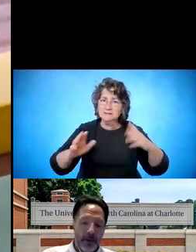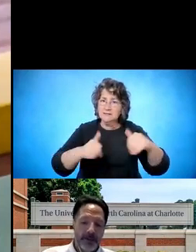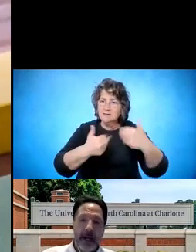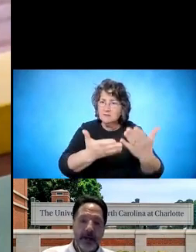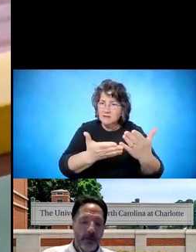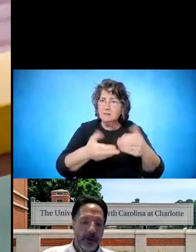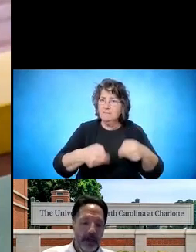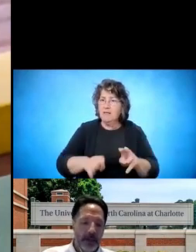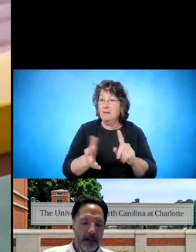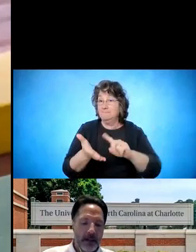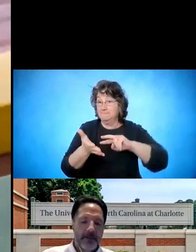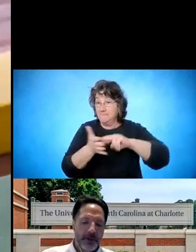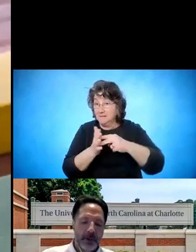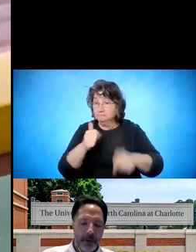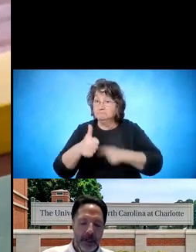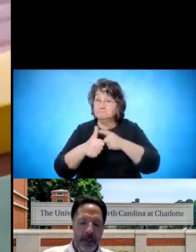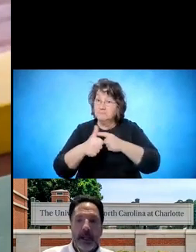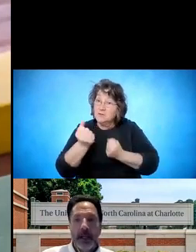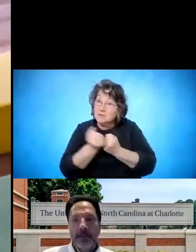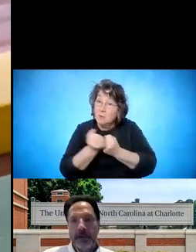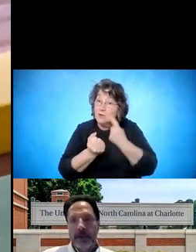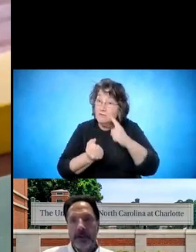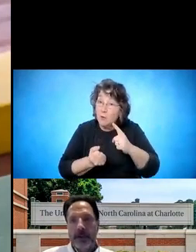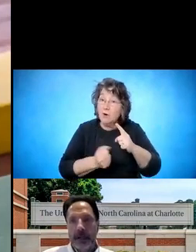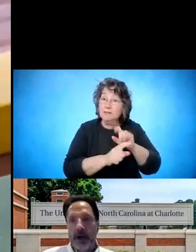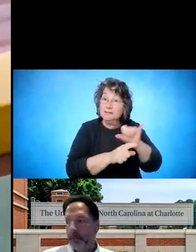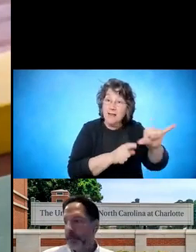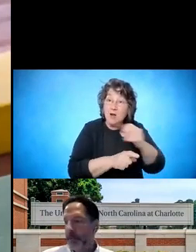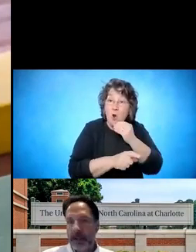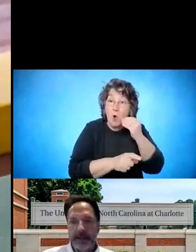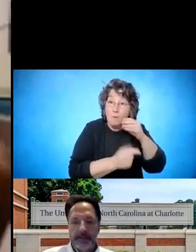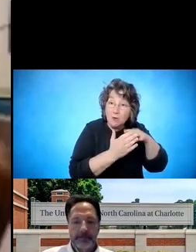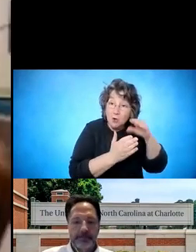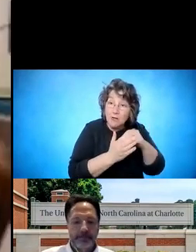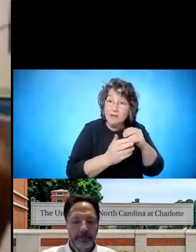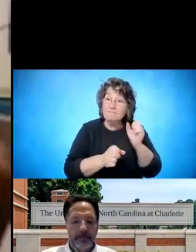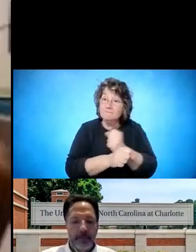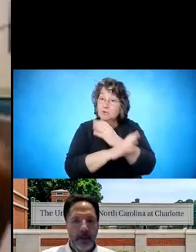supports for at-home learning, virtual learning, and in-person learning opportunities.